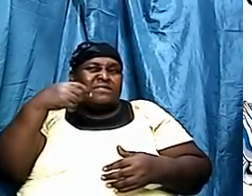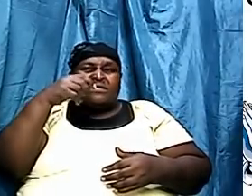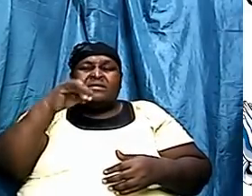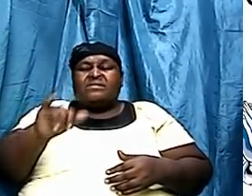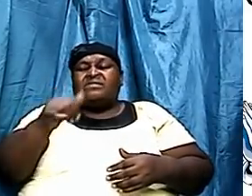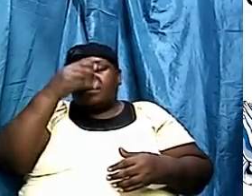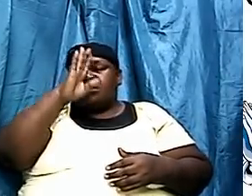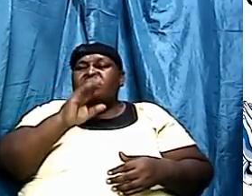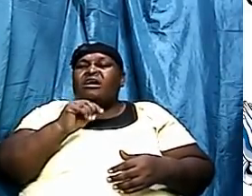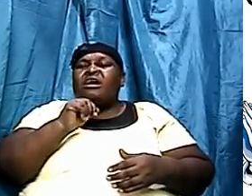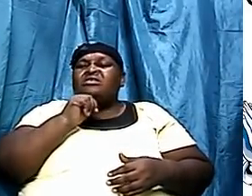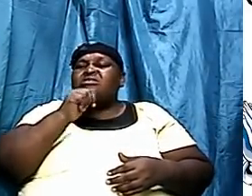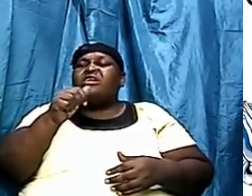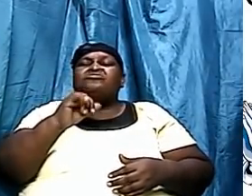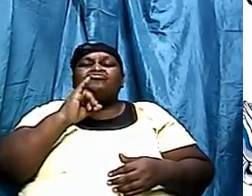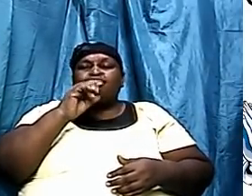exist.